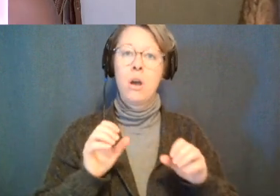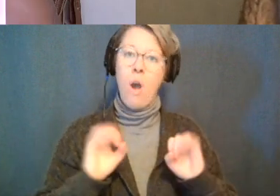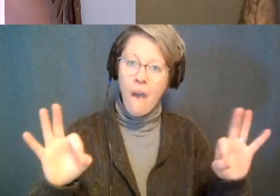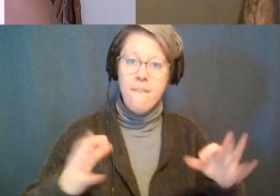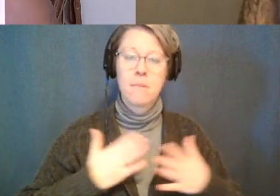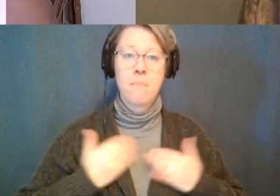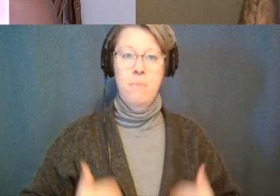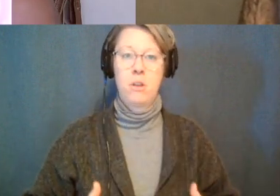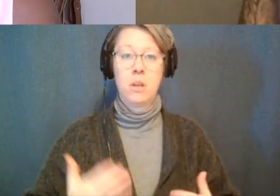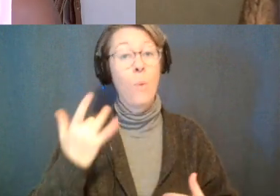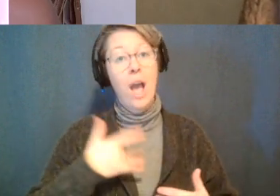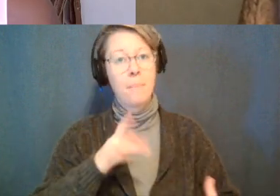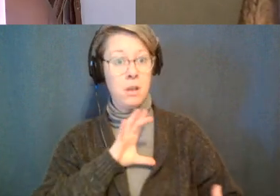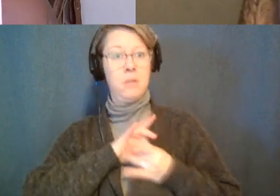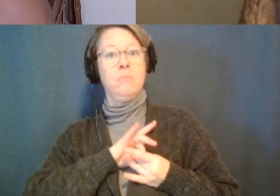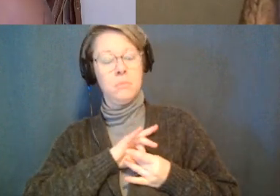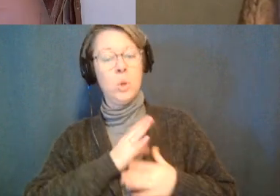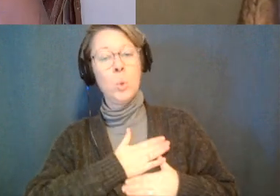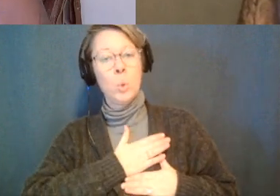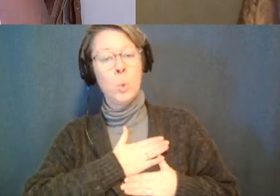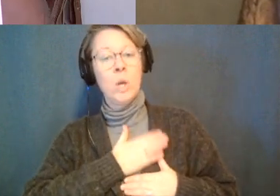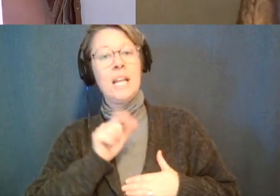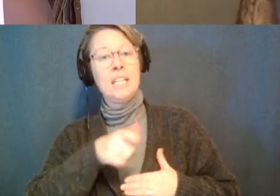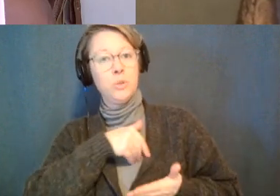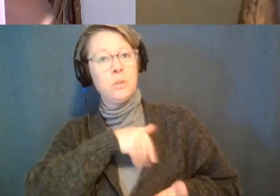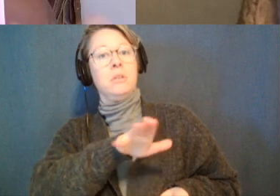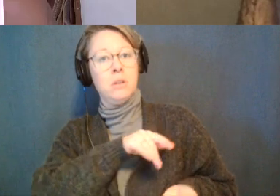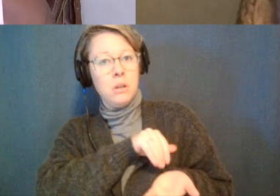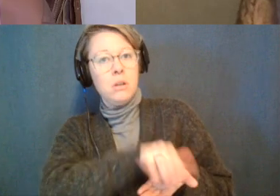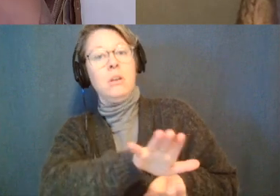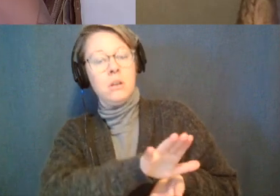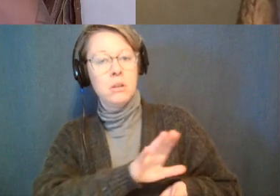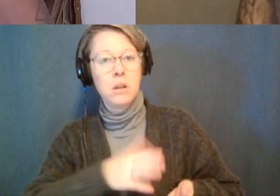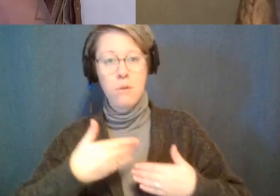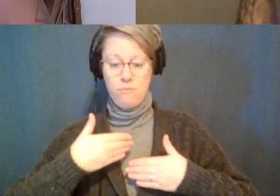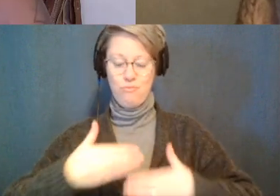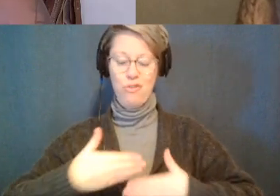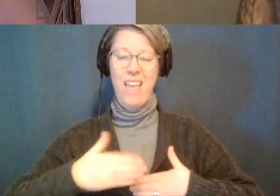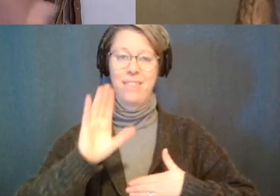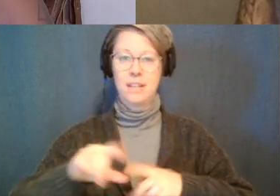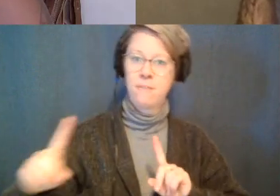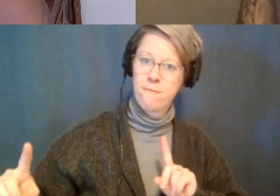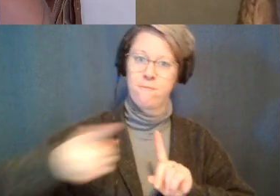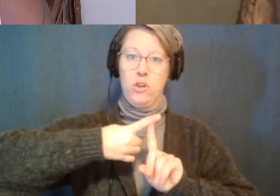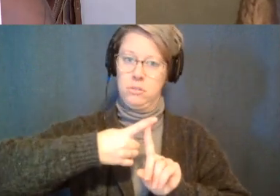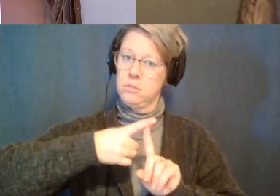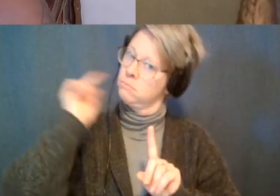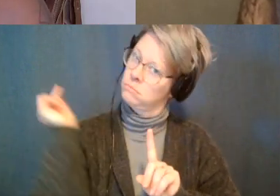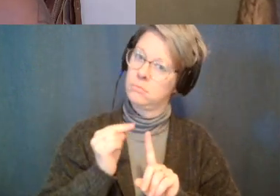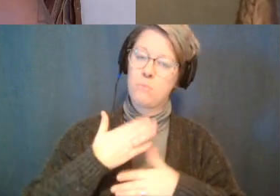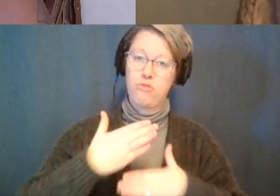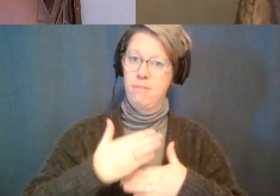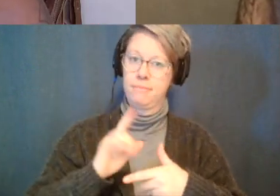i'm taking on shit anyway so i gotta do a little dust off and breath is the number one thing i do first second thing i do